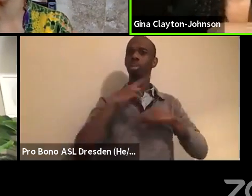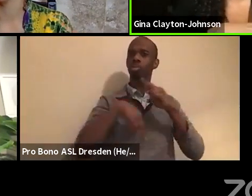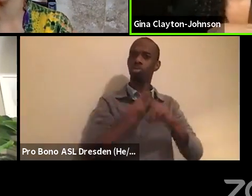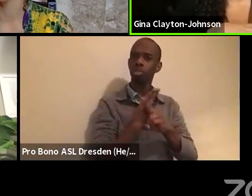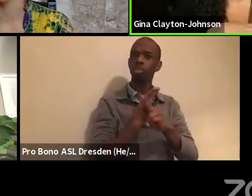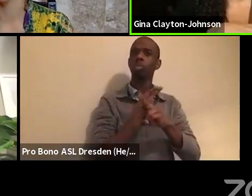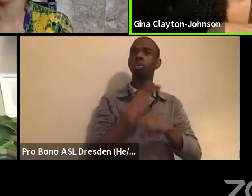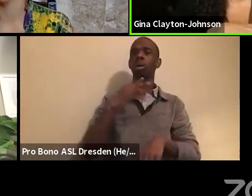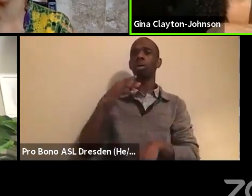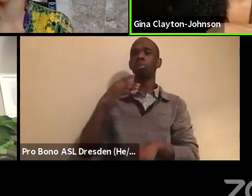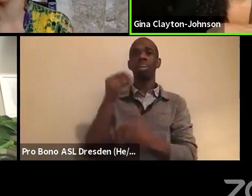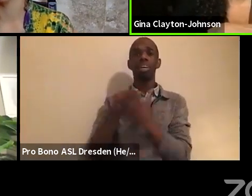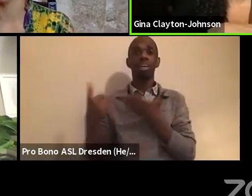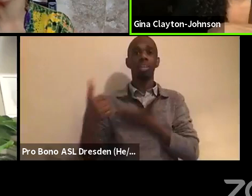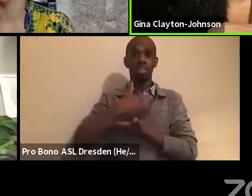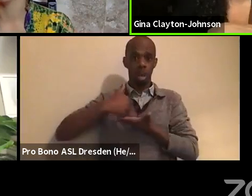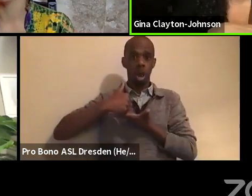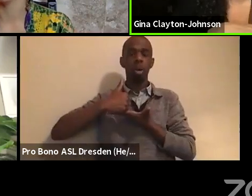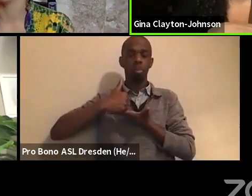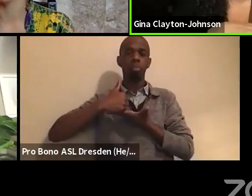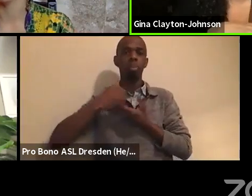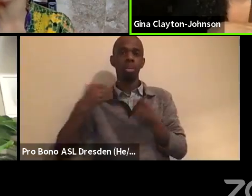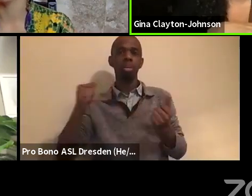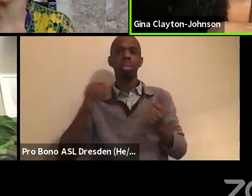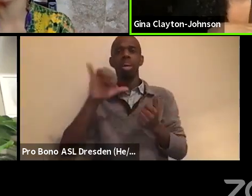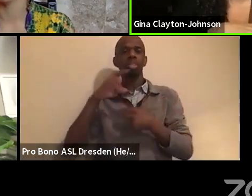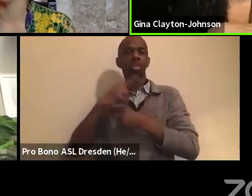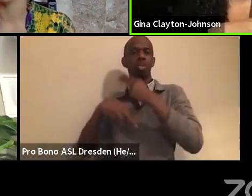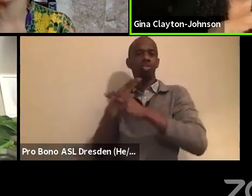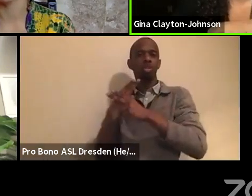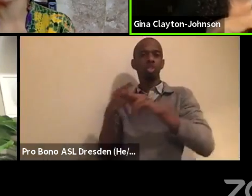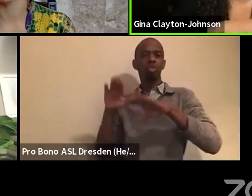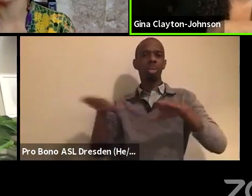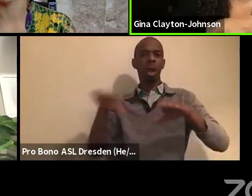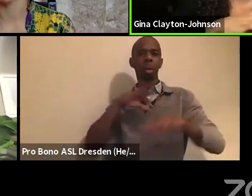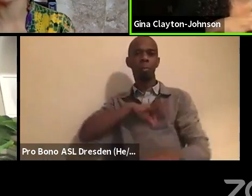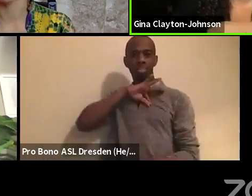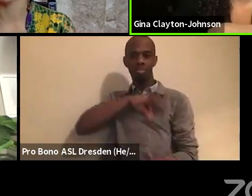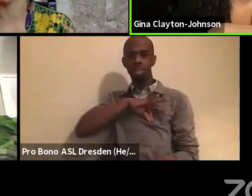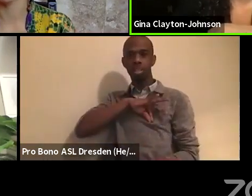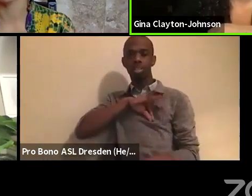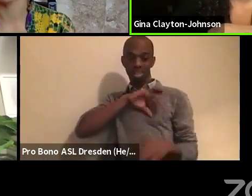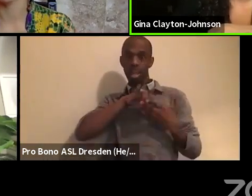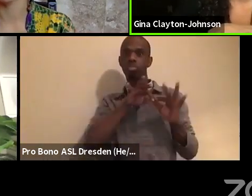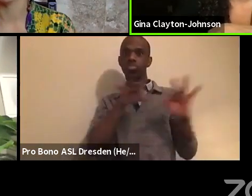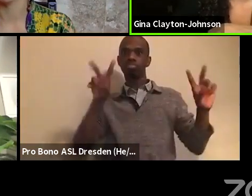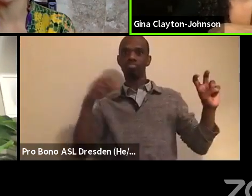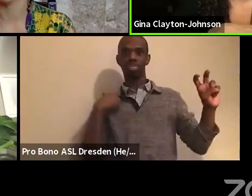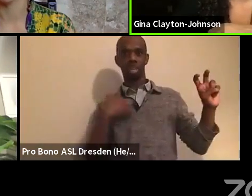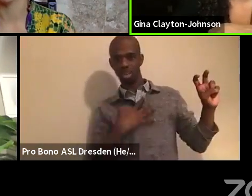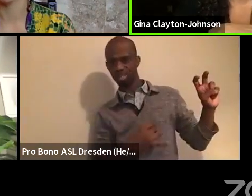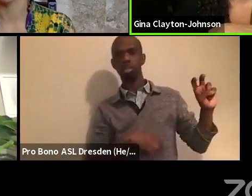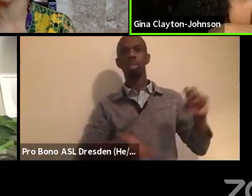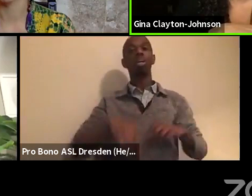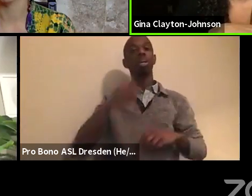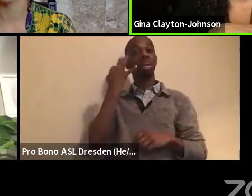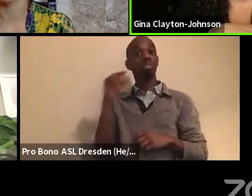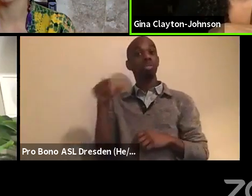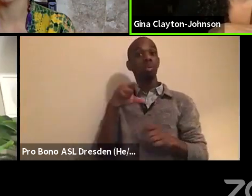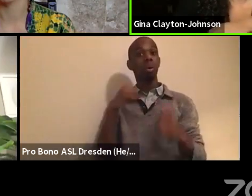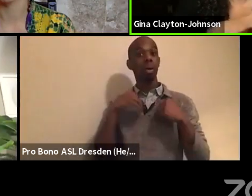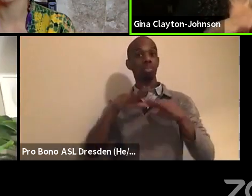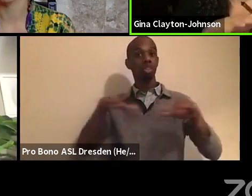including, uh, this universal child benefit that I really like, where if you have a child under the age of six,